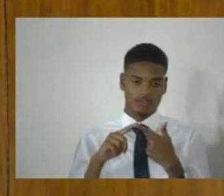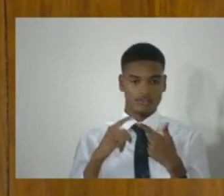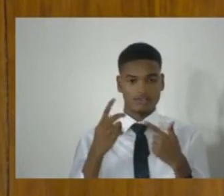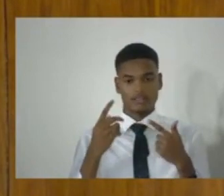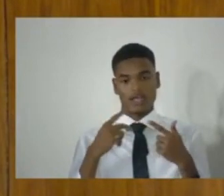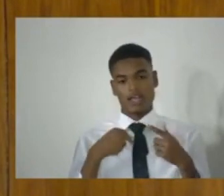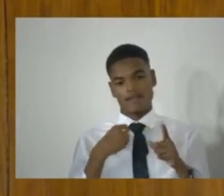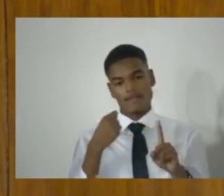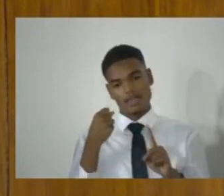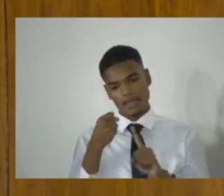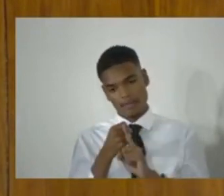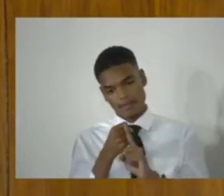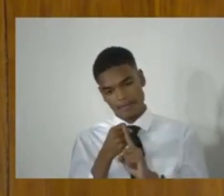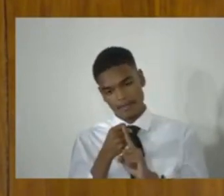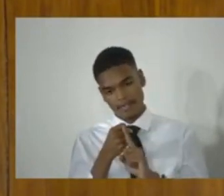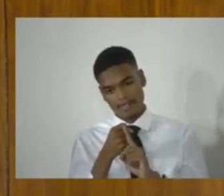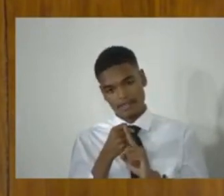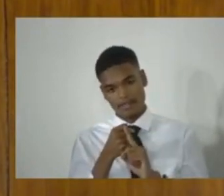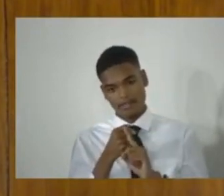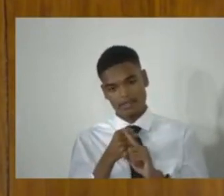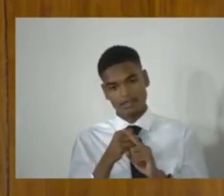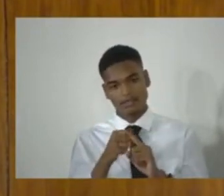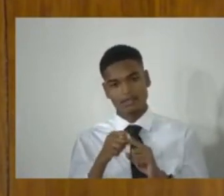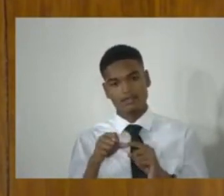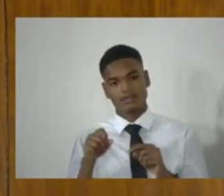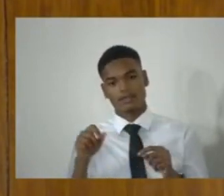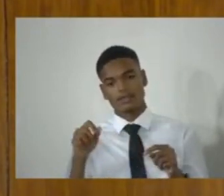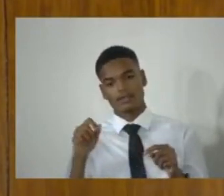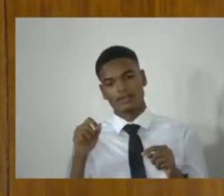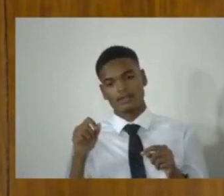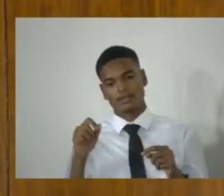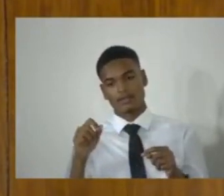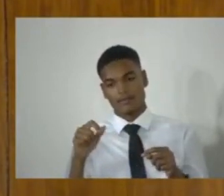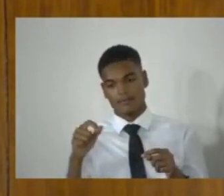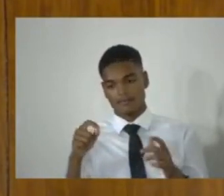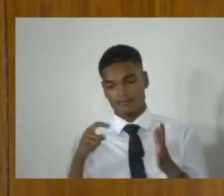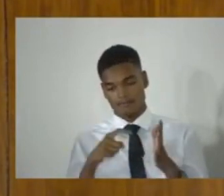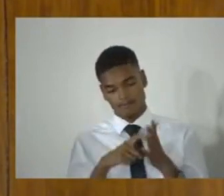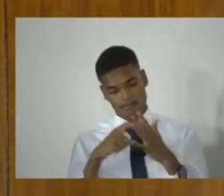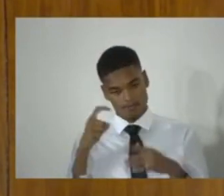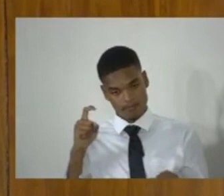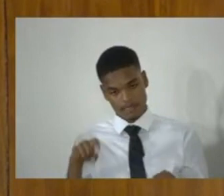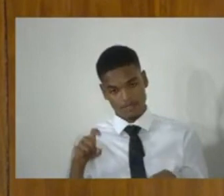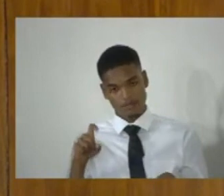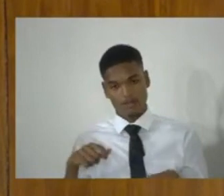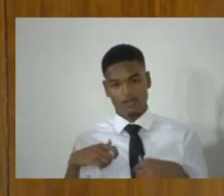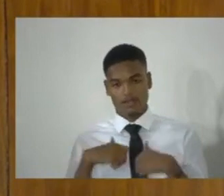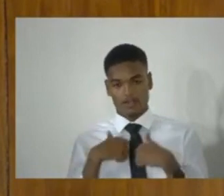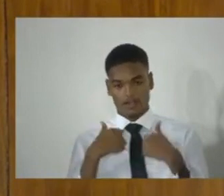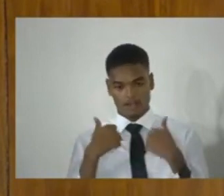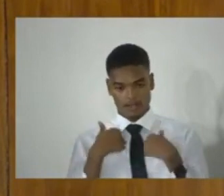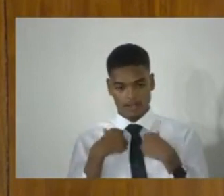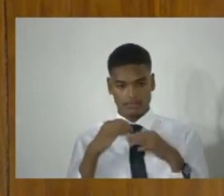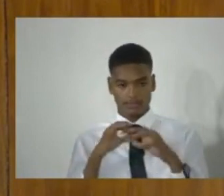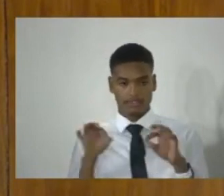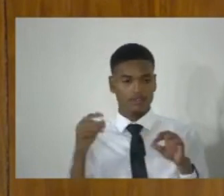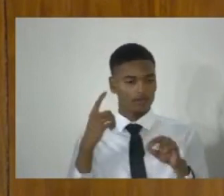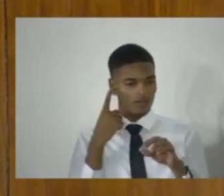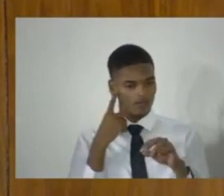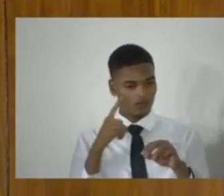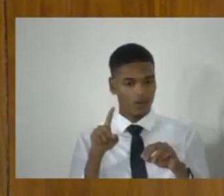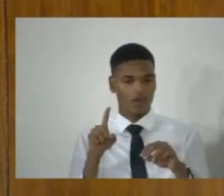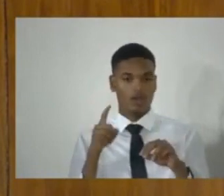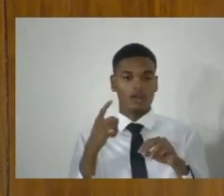the impact that the mandatory life sentence for offenses which, in the